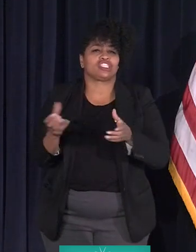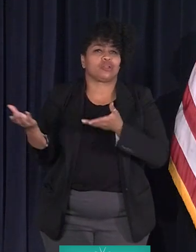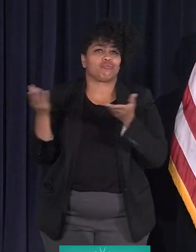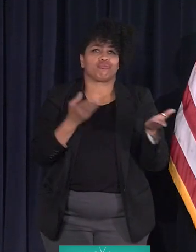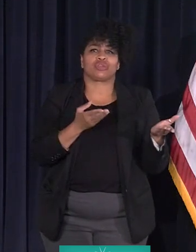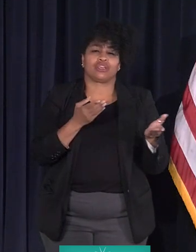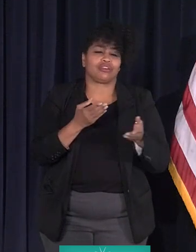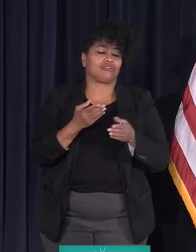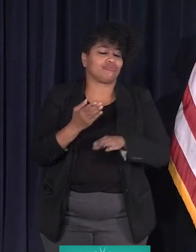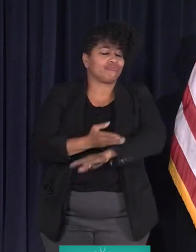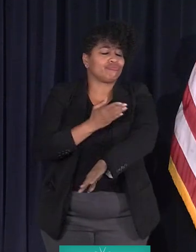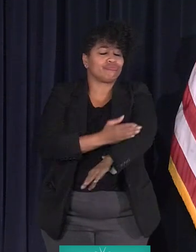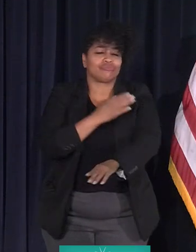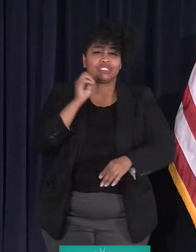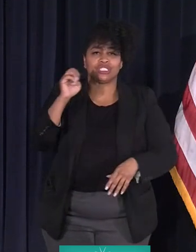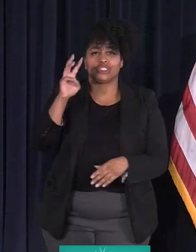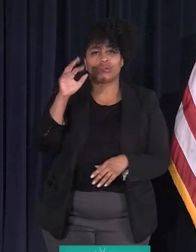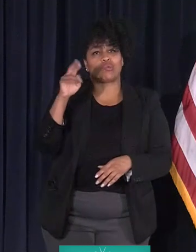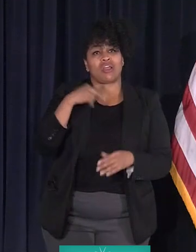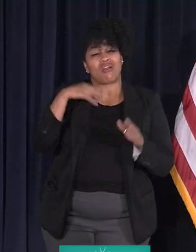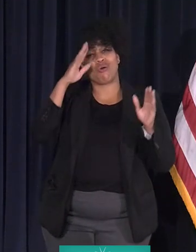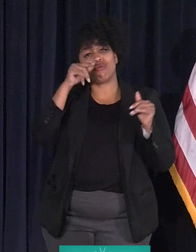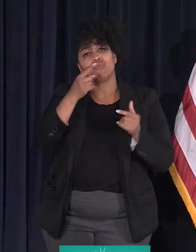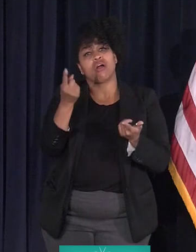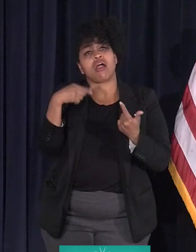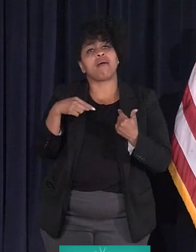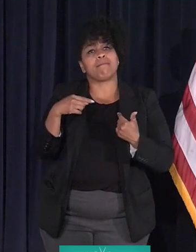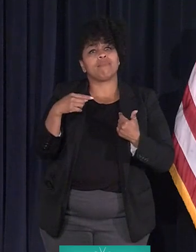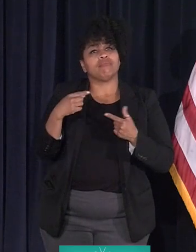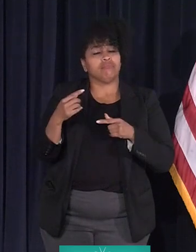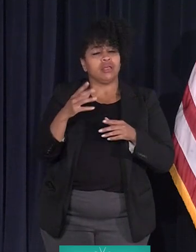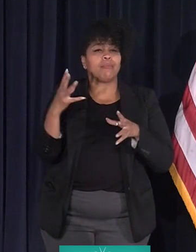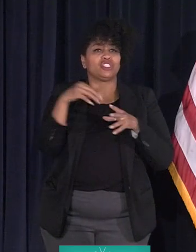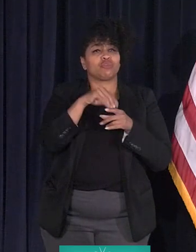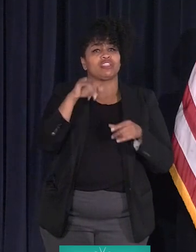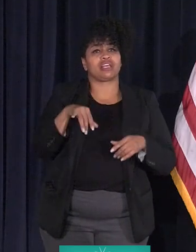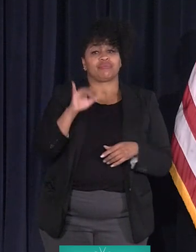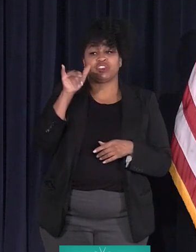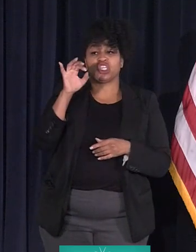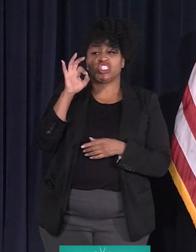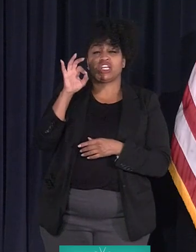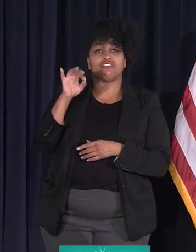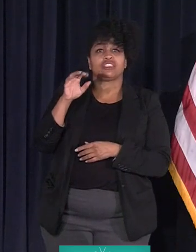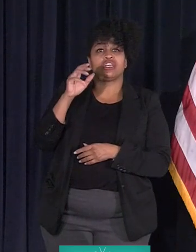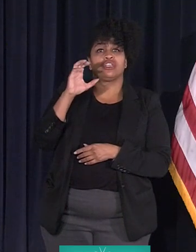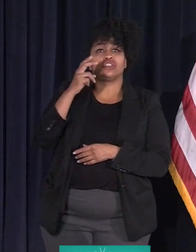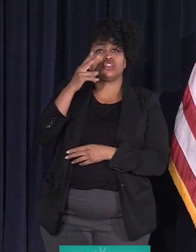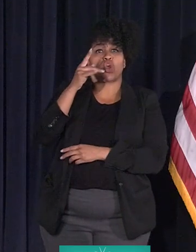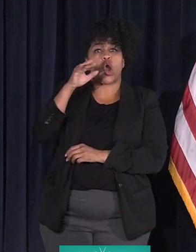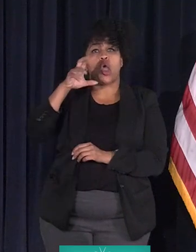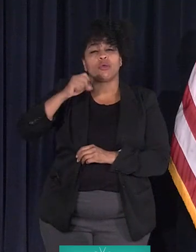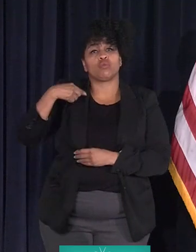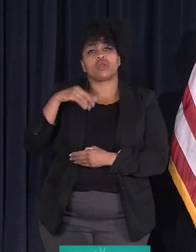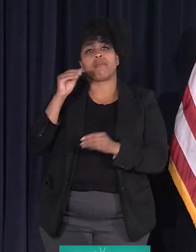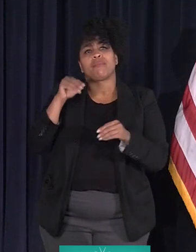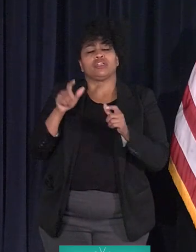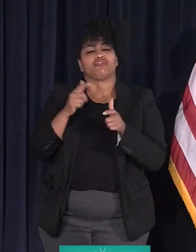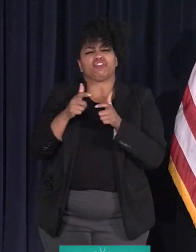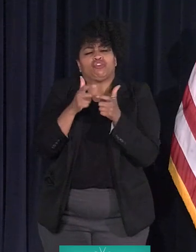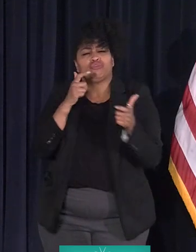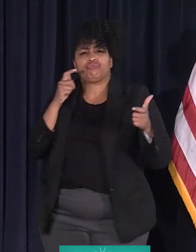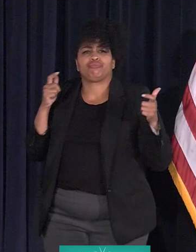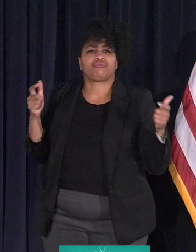back, and I hope you'll come out and participate. Jefferson Chalmers, we put an enormous